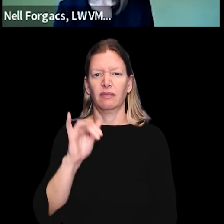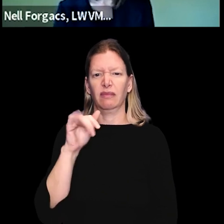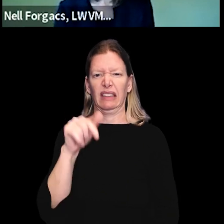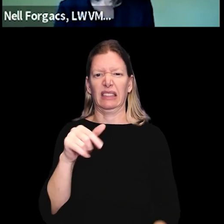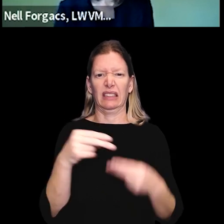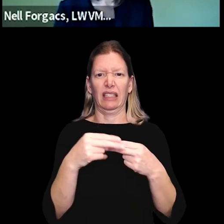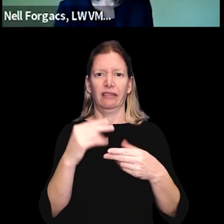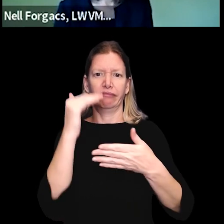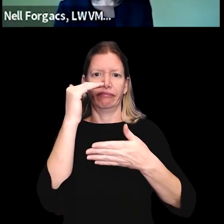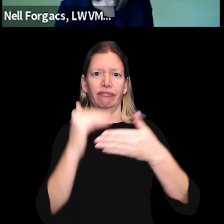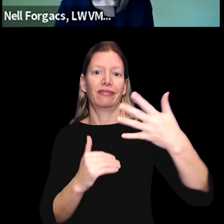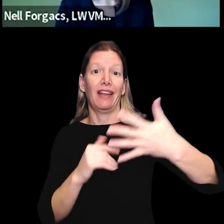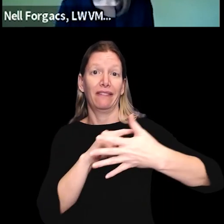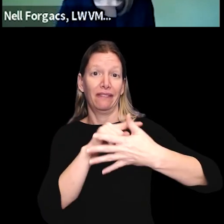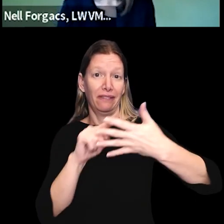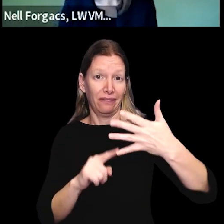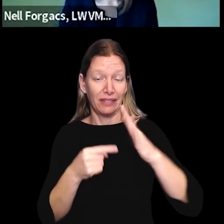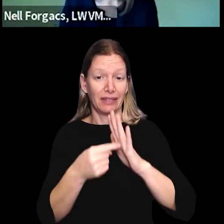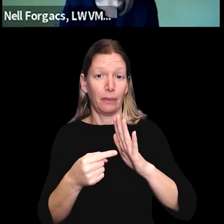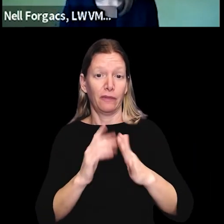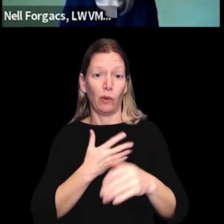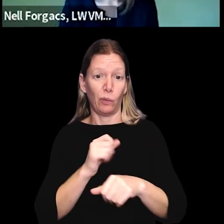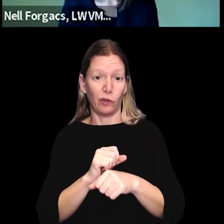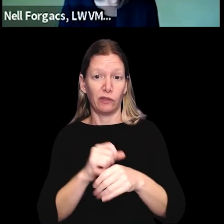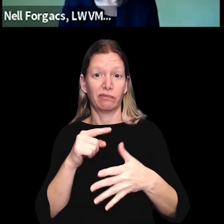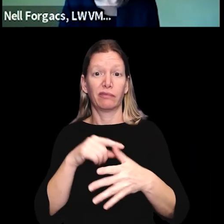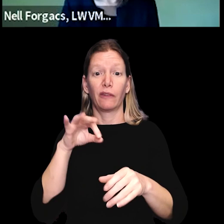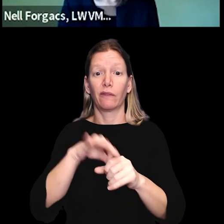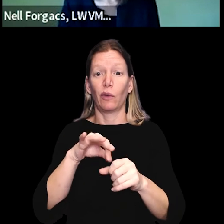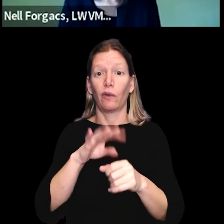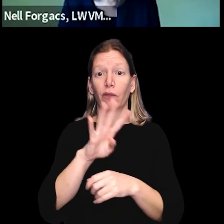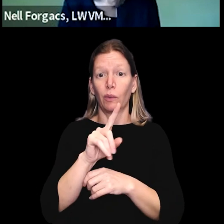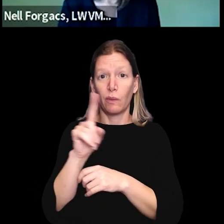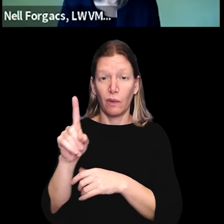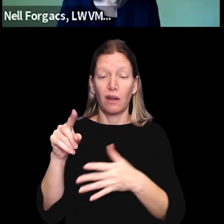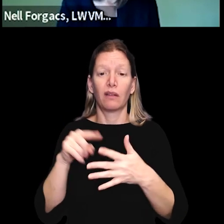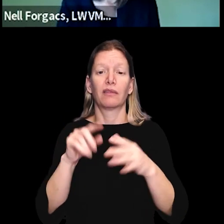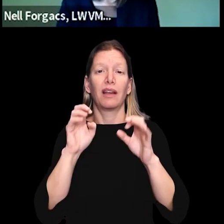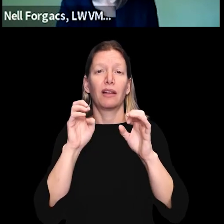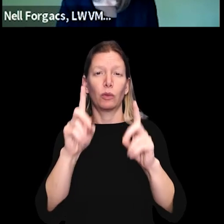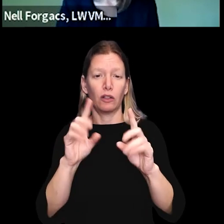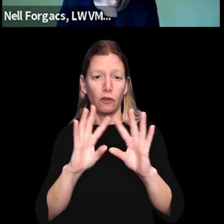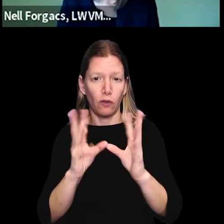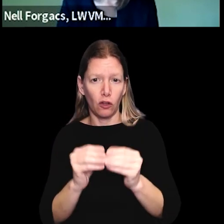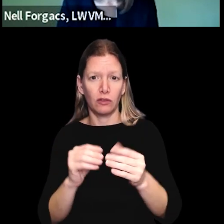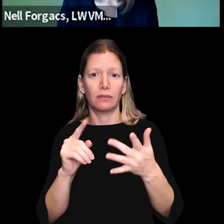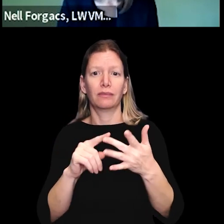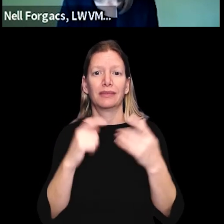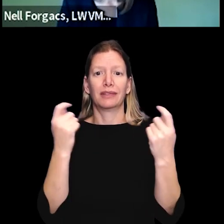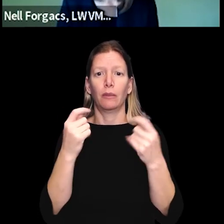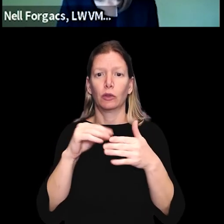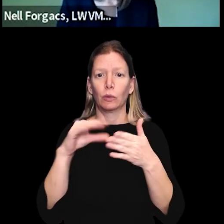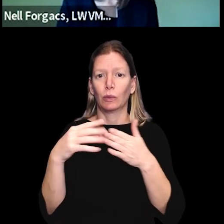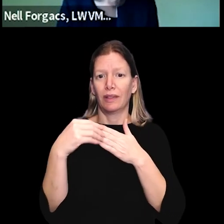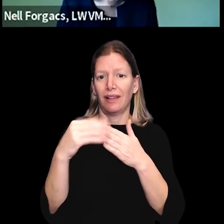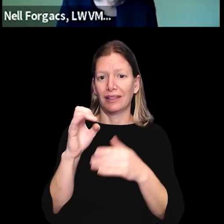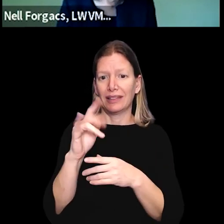this slide lists five examples of our work vote for one one educational forums,